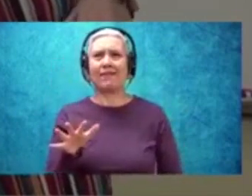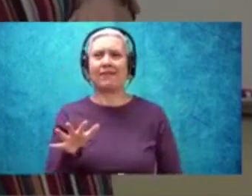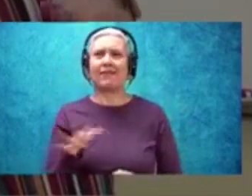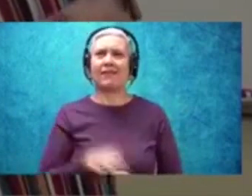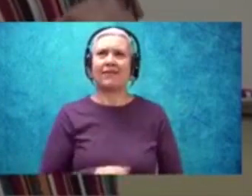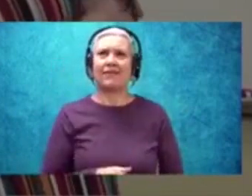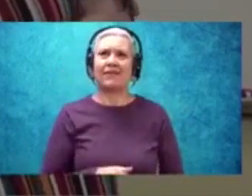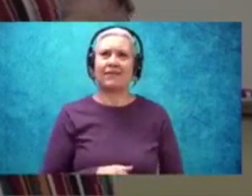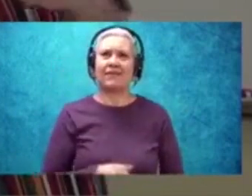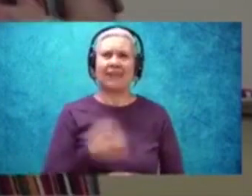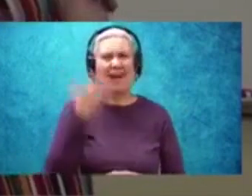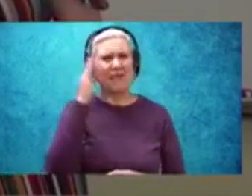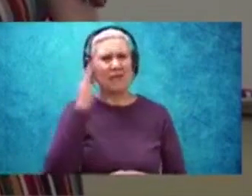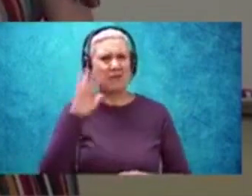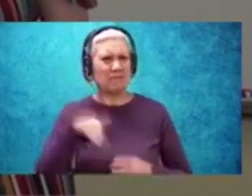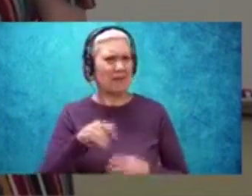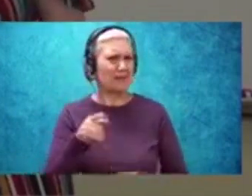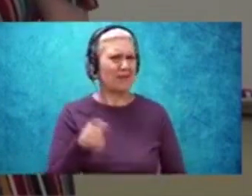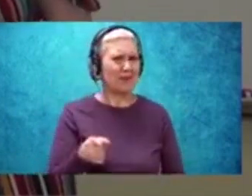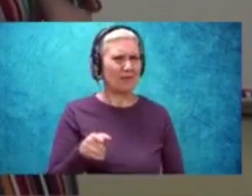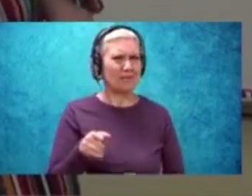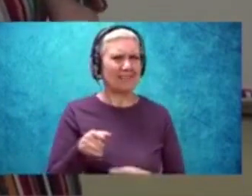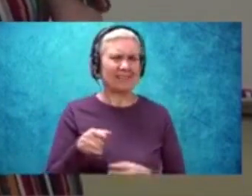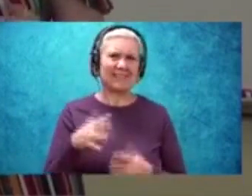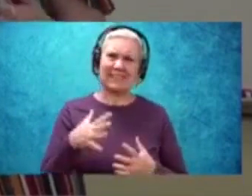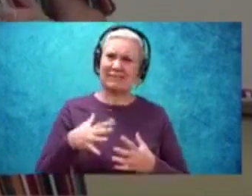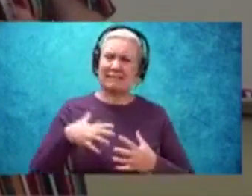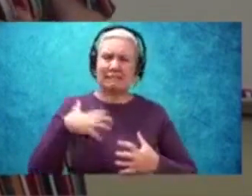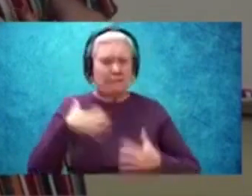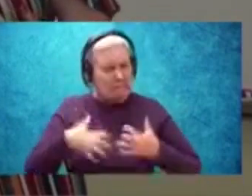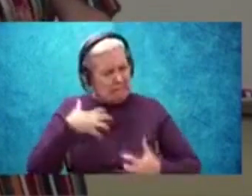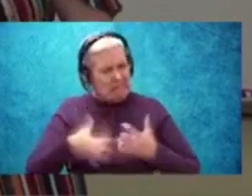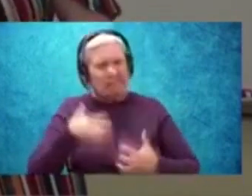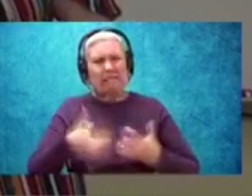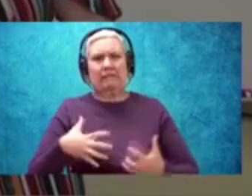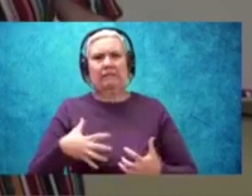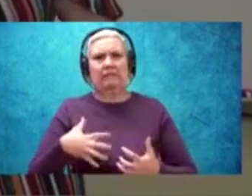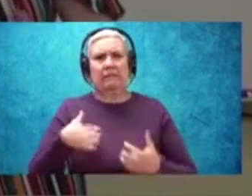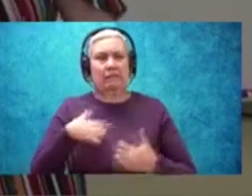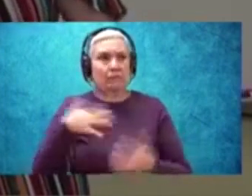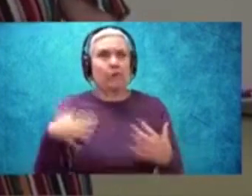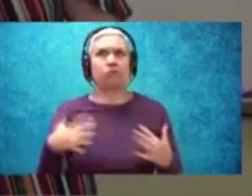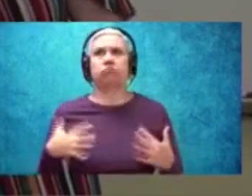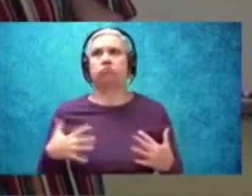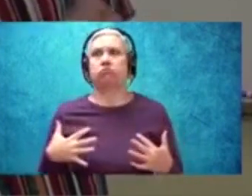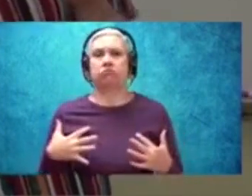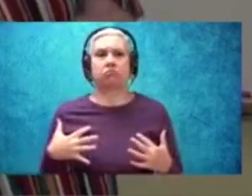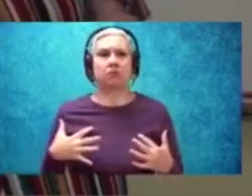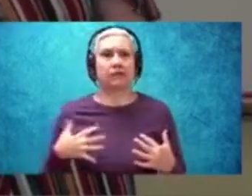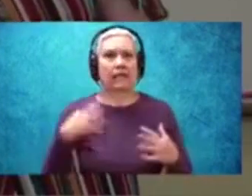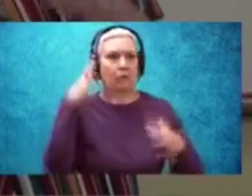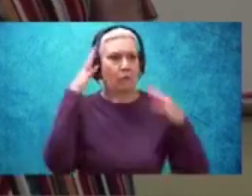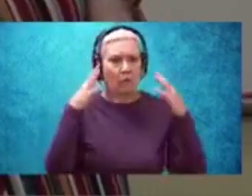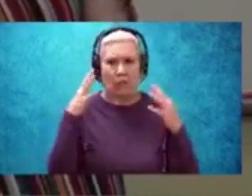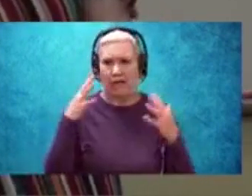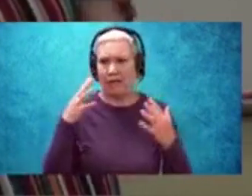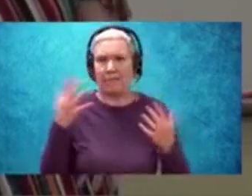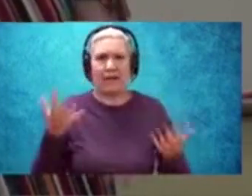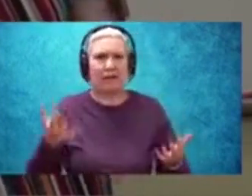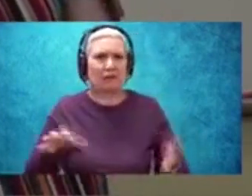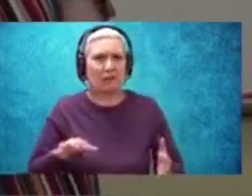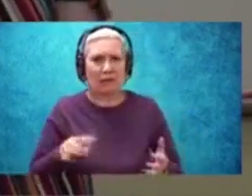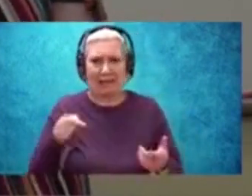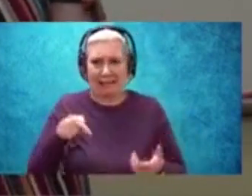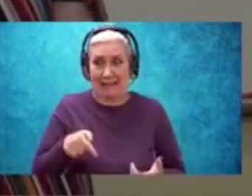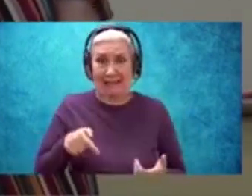I don't know about you, but this has kind of been a stormy time for me. I was really nervous. I was worried about even doing this right here